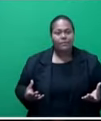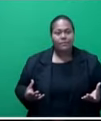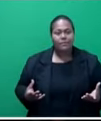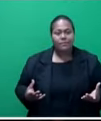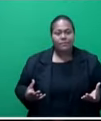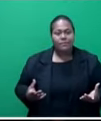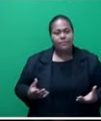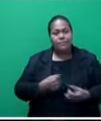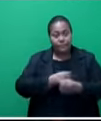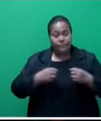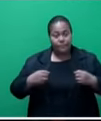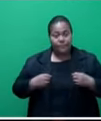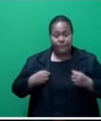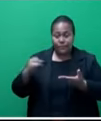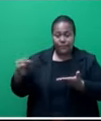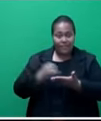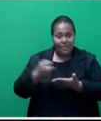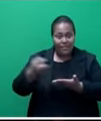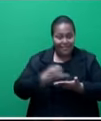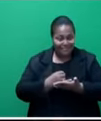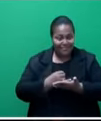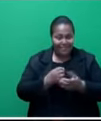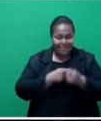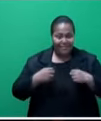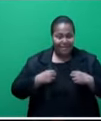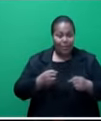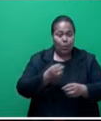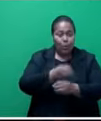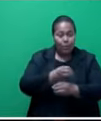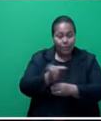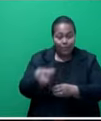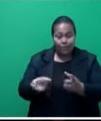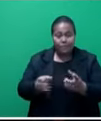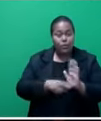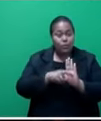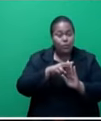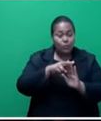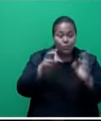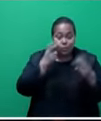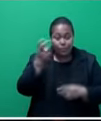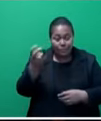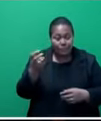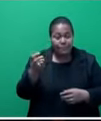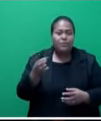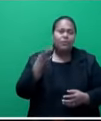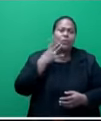investors, our operators in the tourism industry are ready to receive tourists whenever